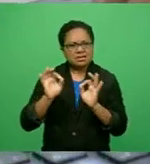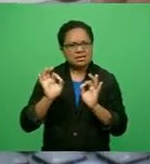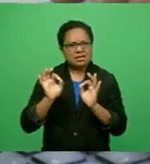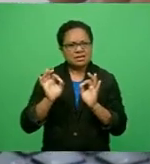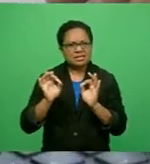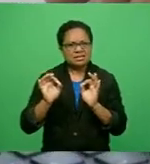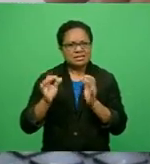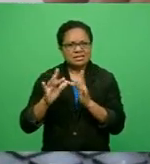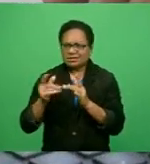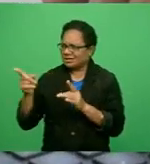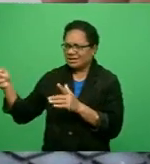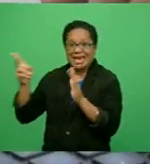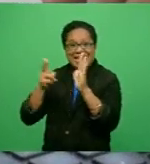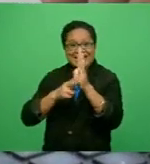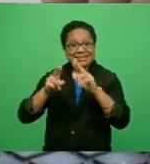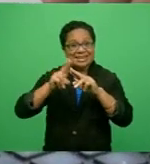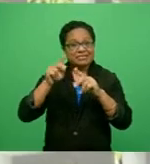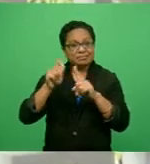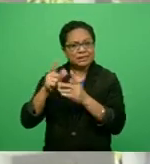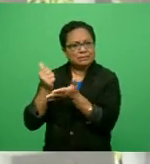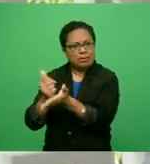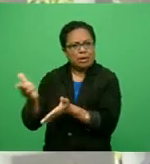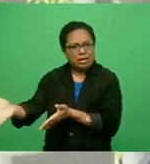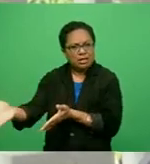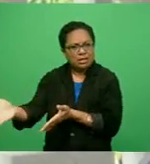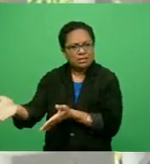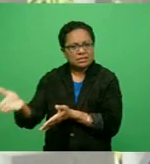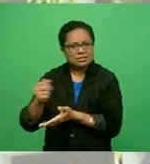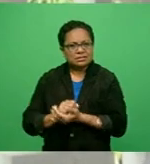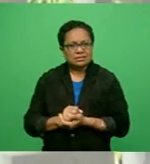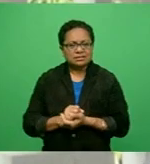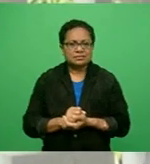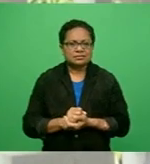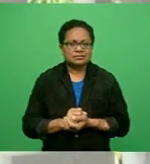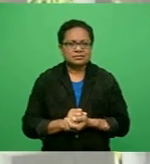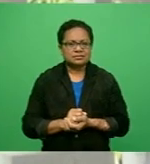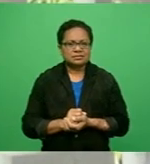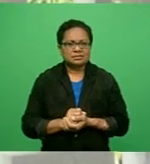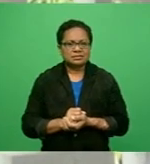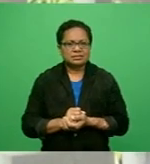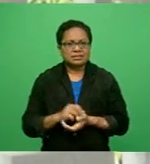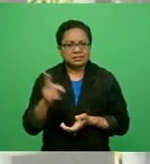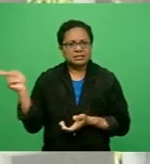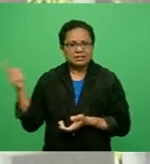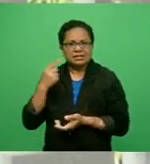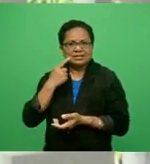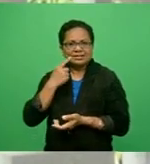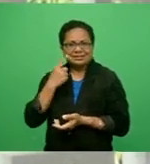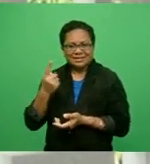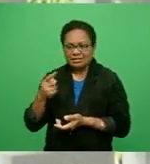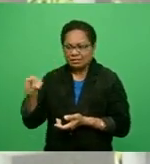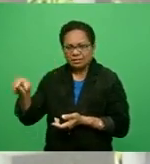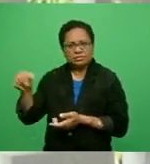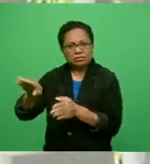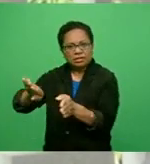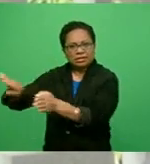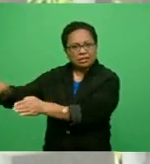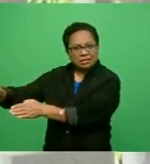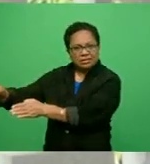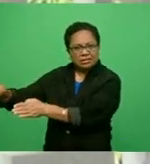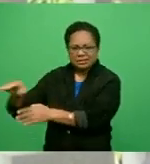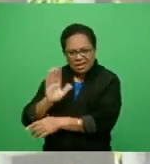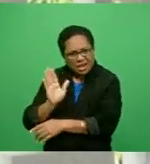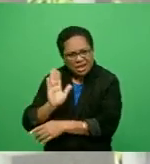National Party seems to be supporting its call that those things should be put aside and forgotten about.